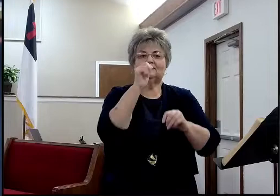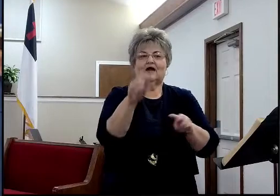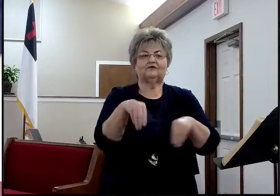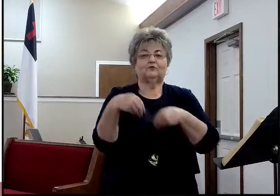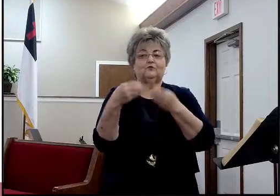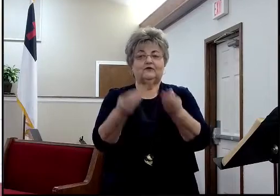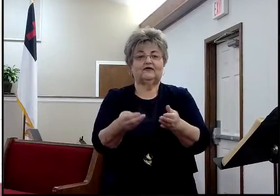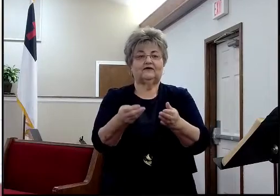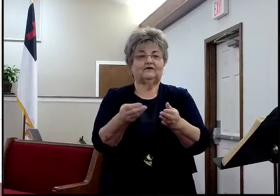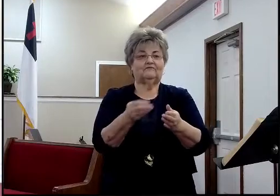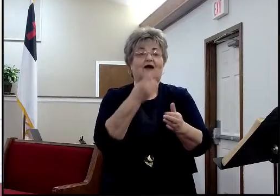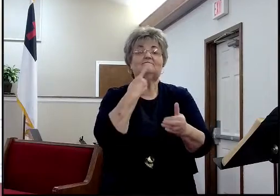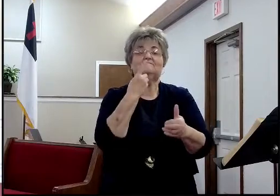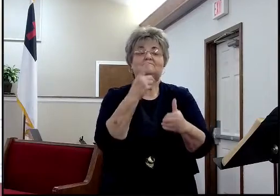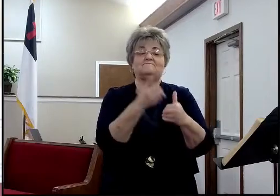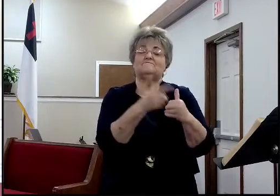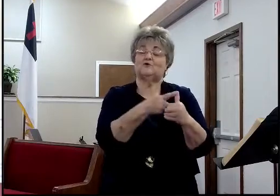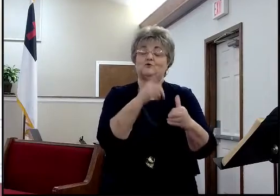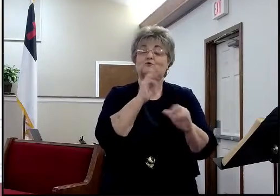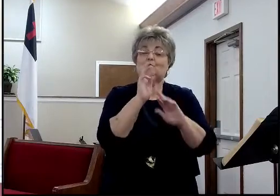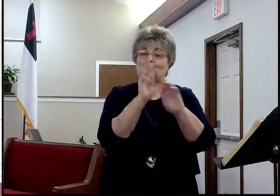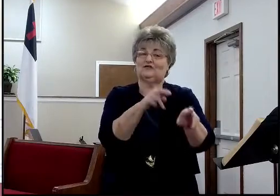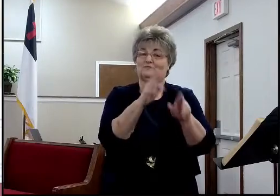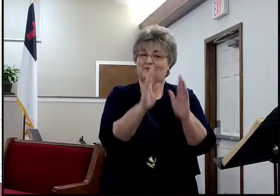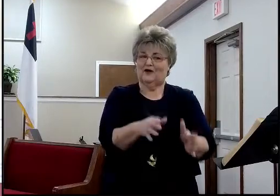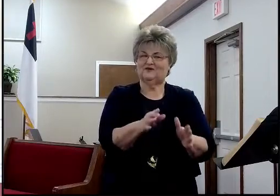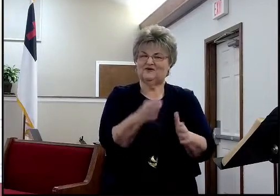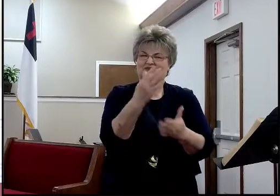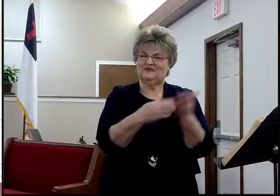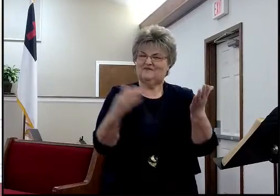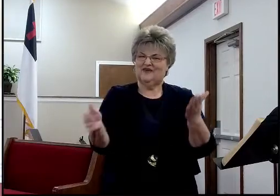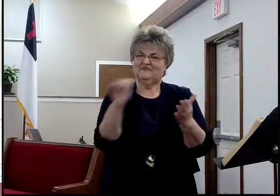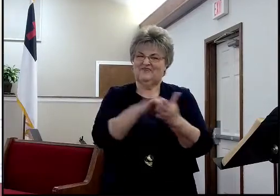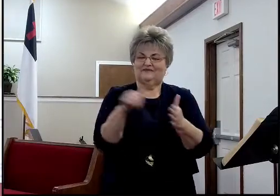cheesy. How's that?